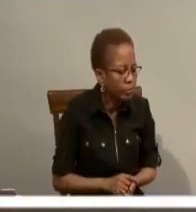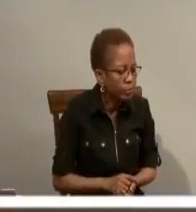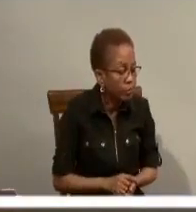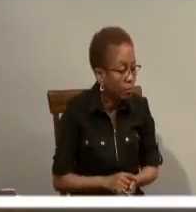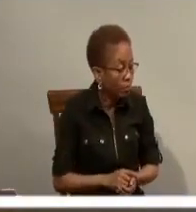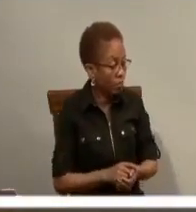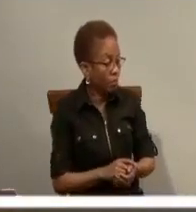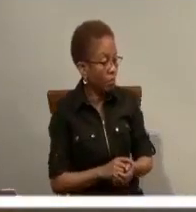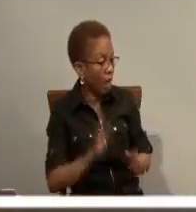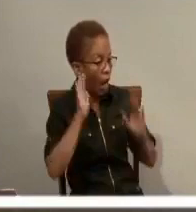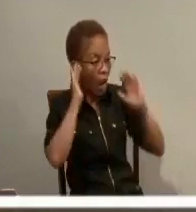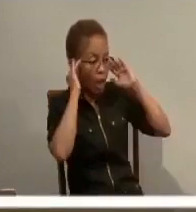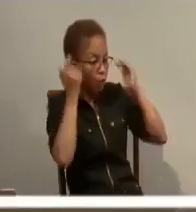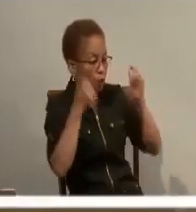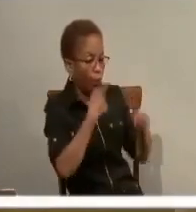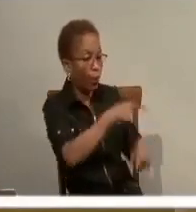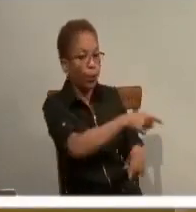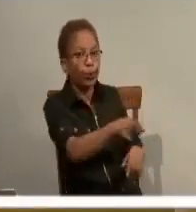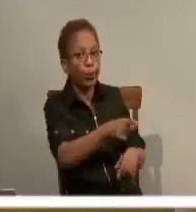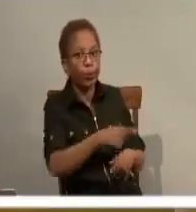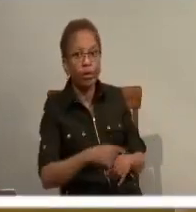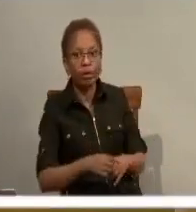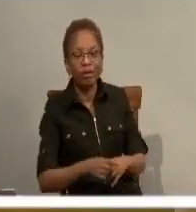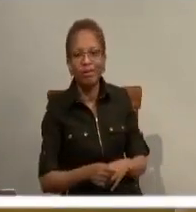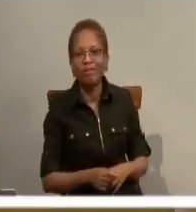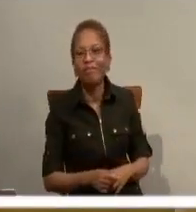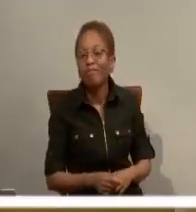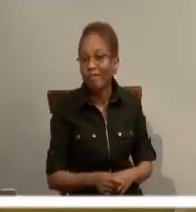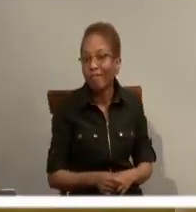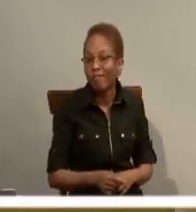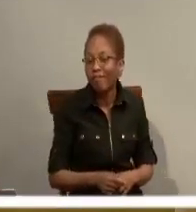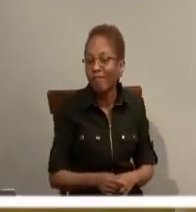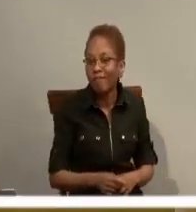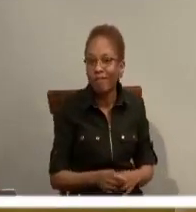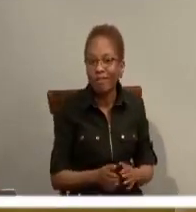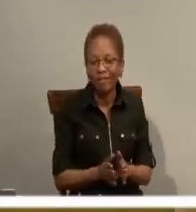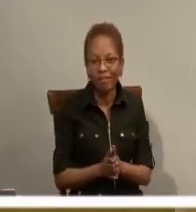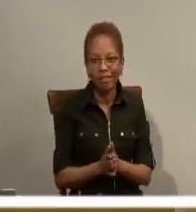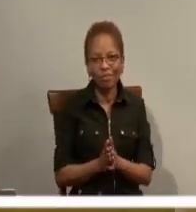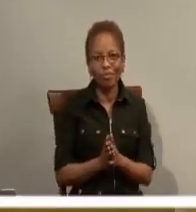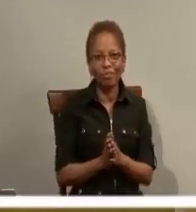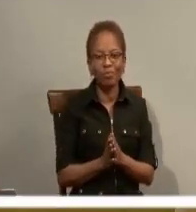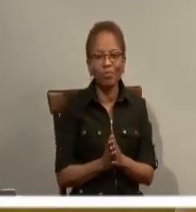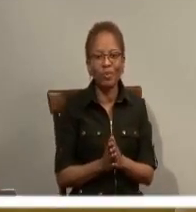Take that now. Huh? Now, I don't know about you, you know.